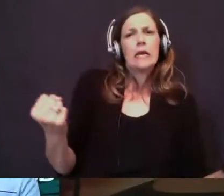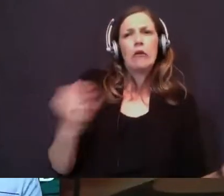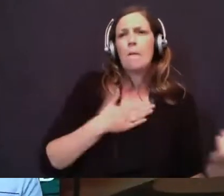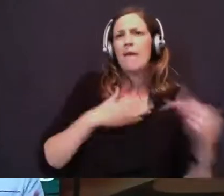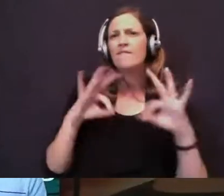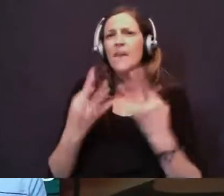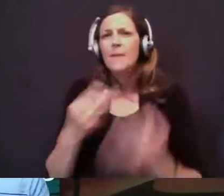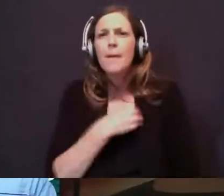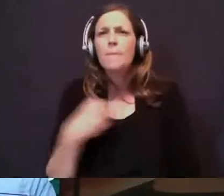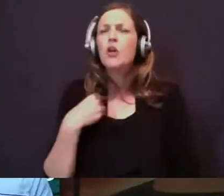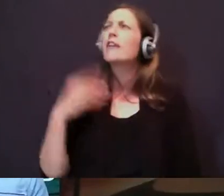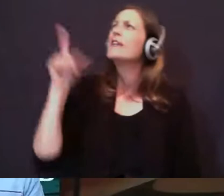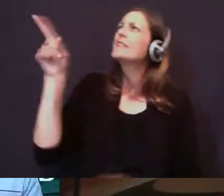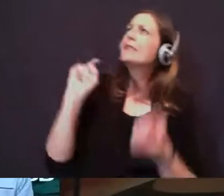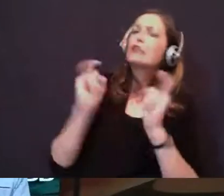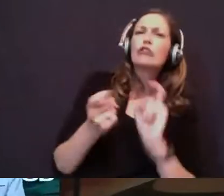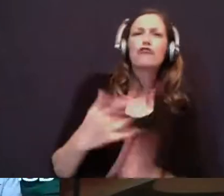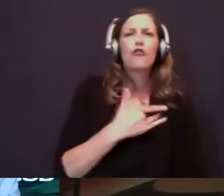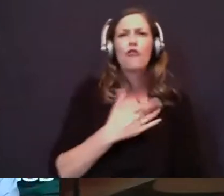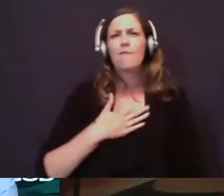that he's going to change the hearts of my friends,